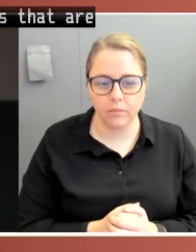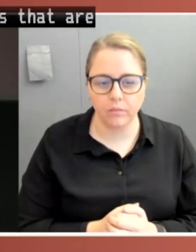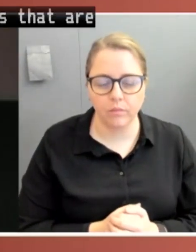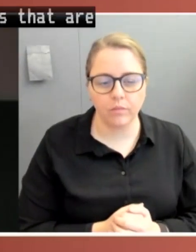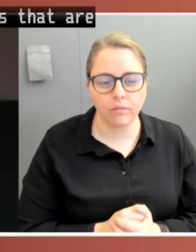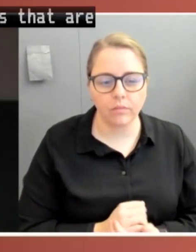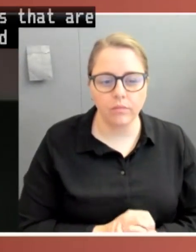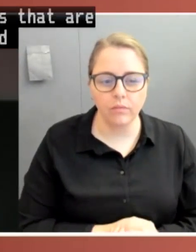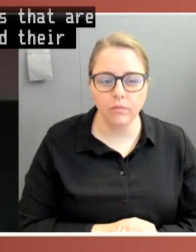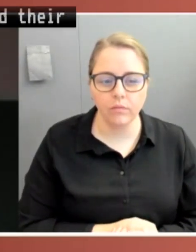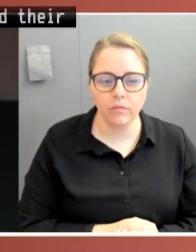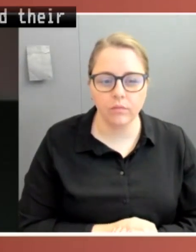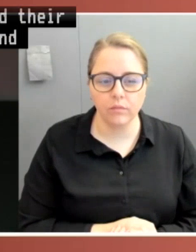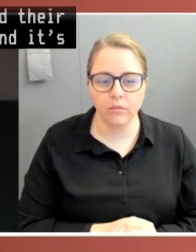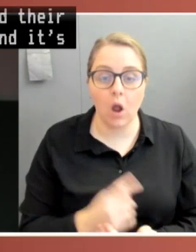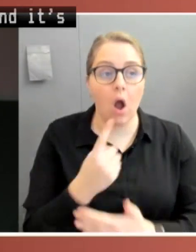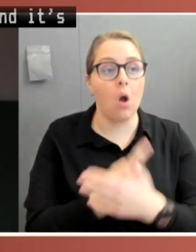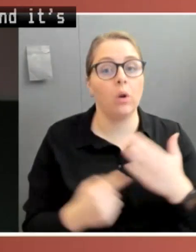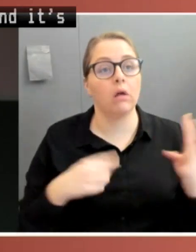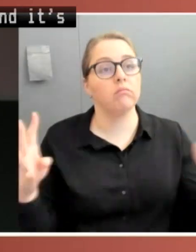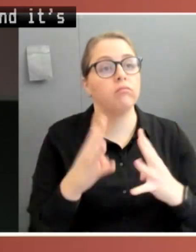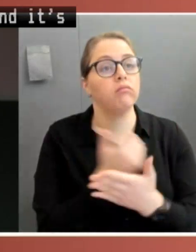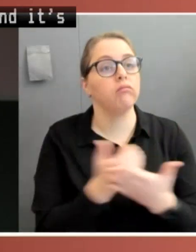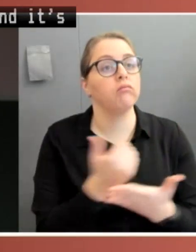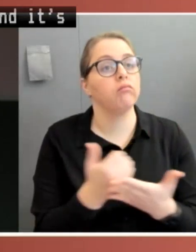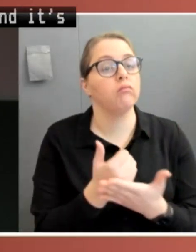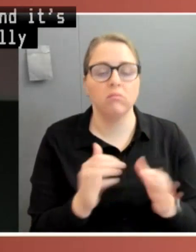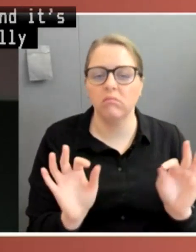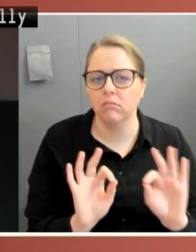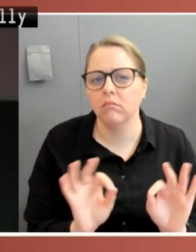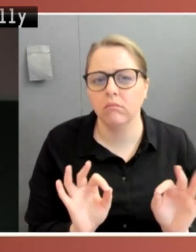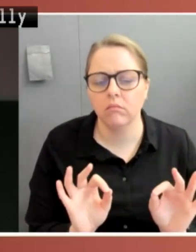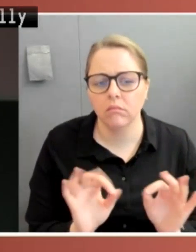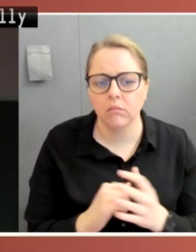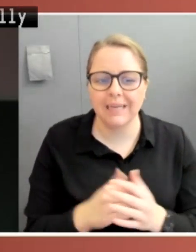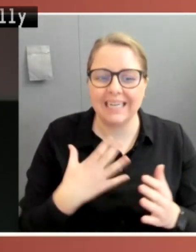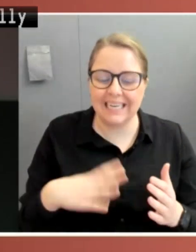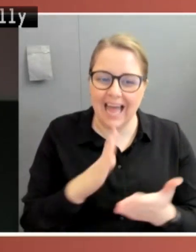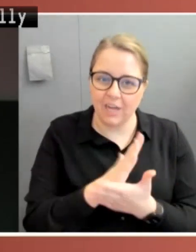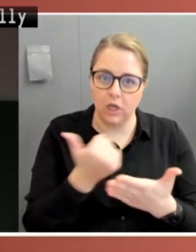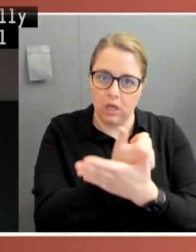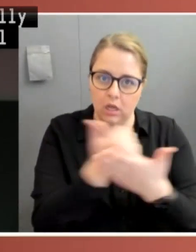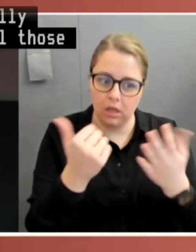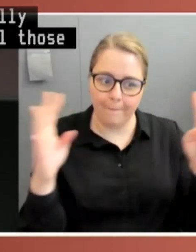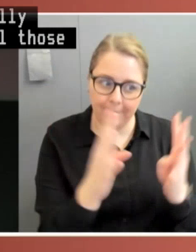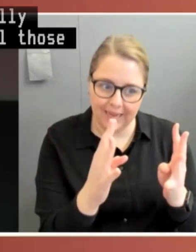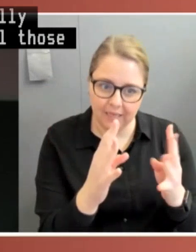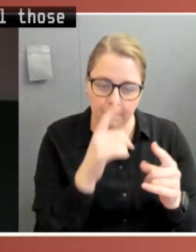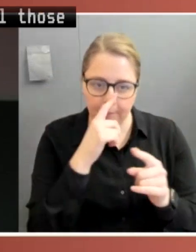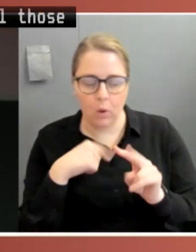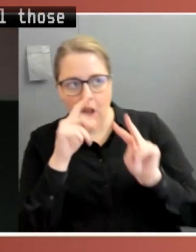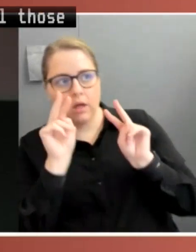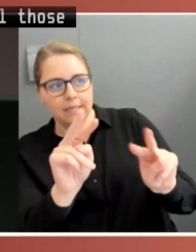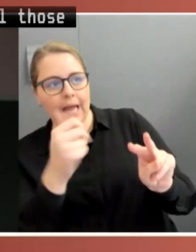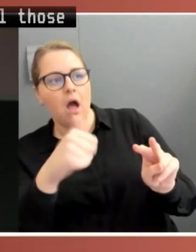actually meeting regularly to fulfill those functions, but as I've indicated, being seen to meet regularly, to provide the public confidence